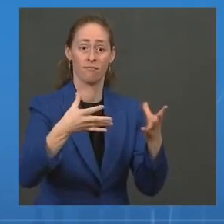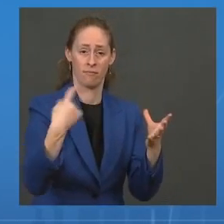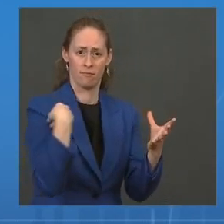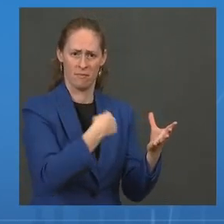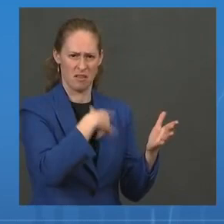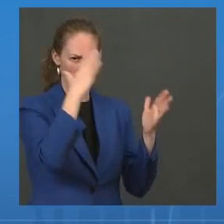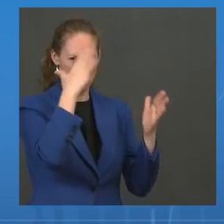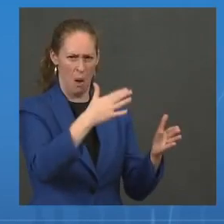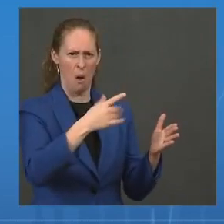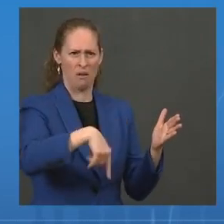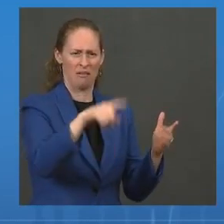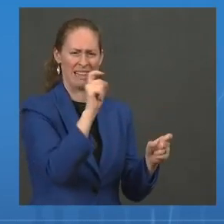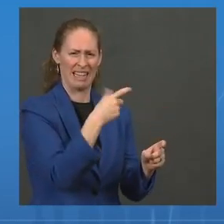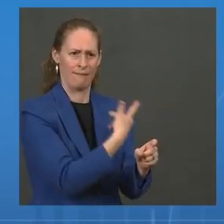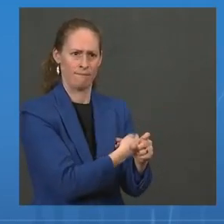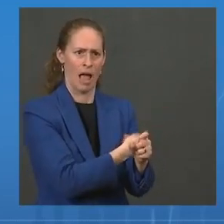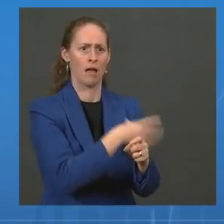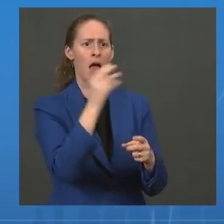individuals.